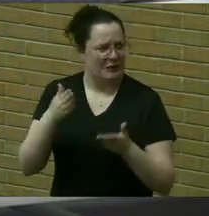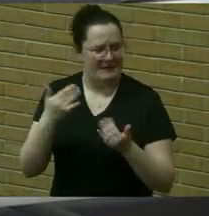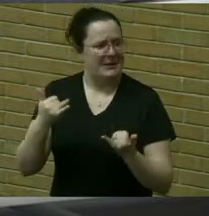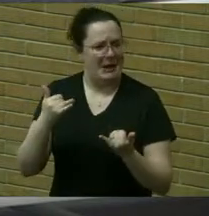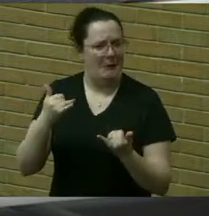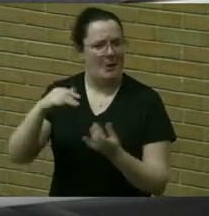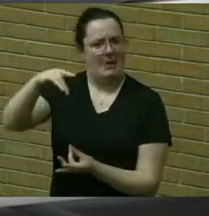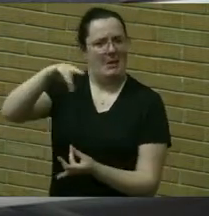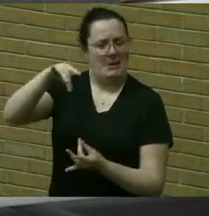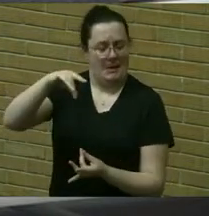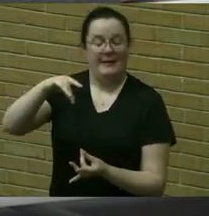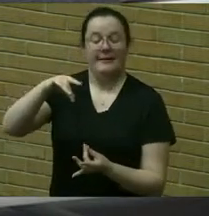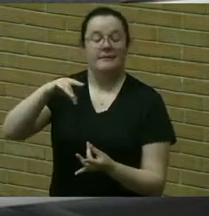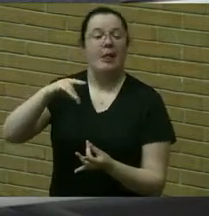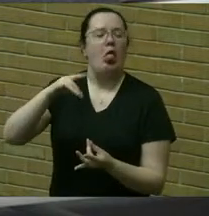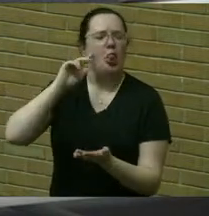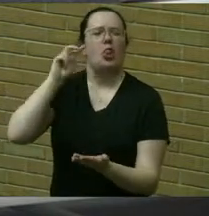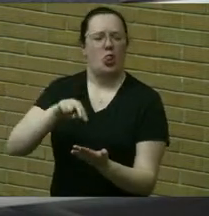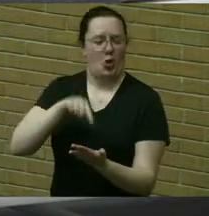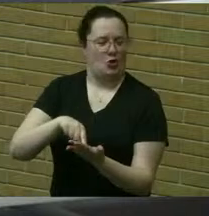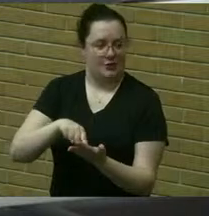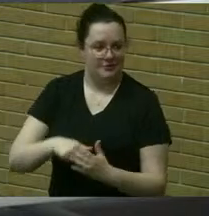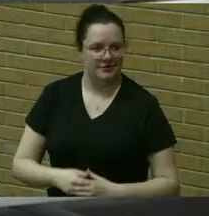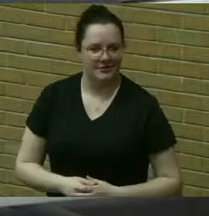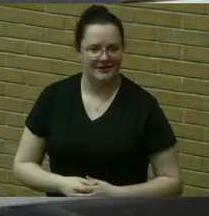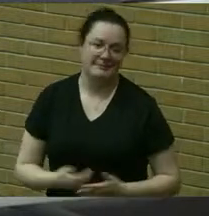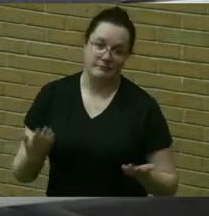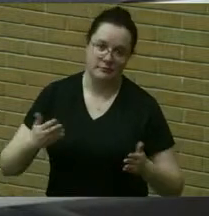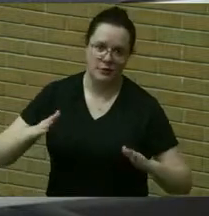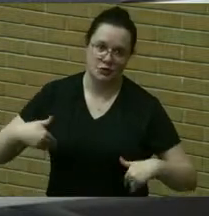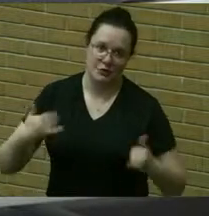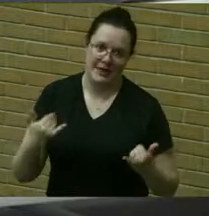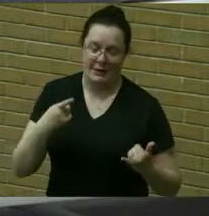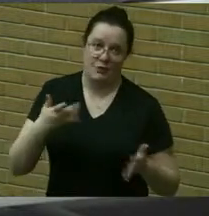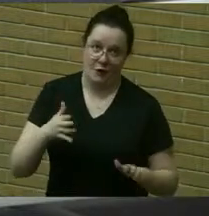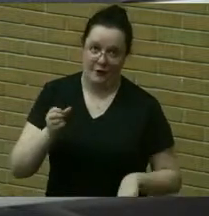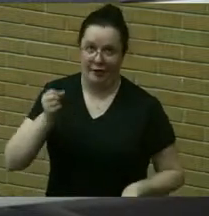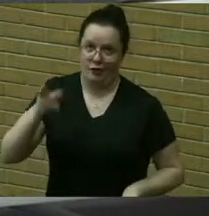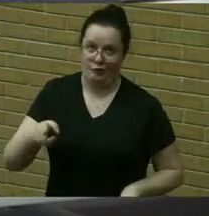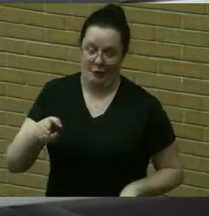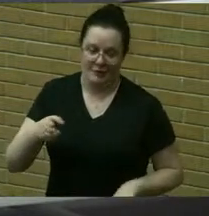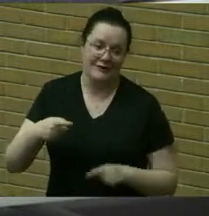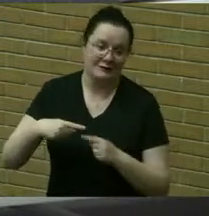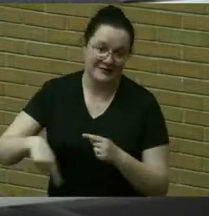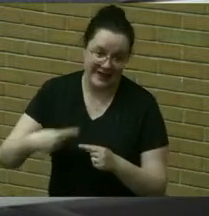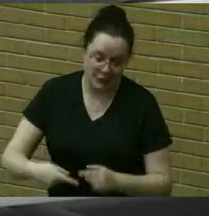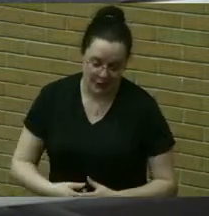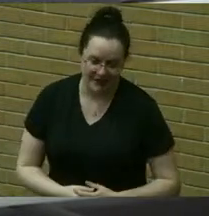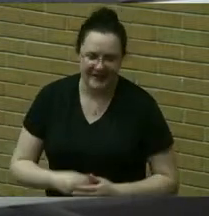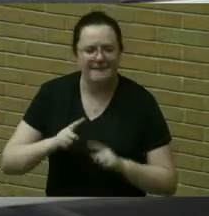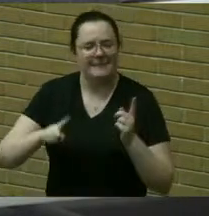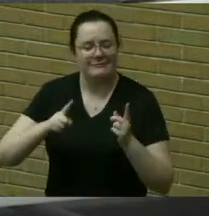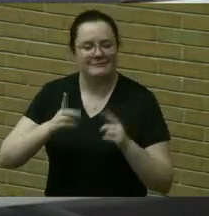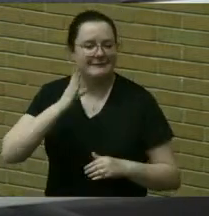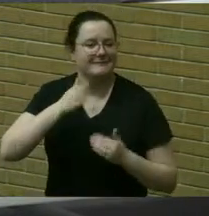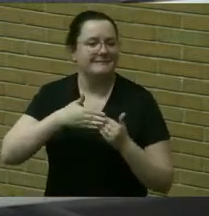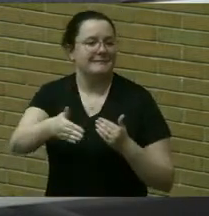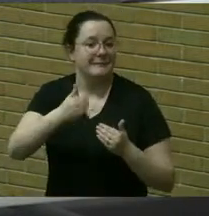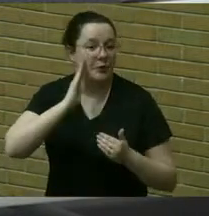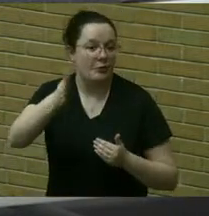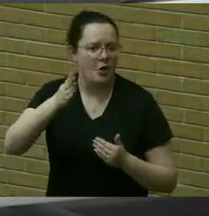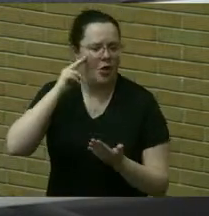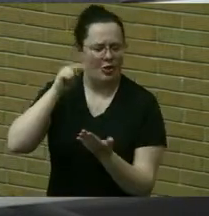um look at them it's too late now because you've already thrown them in the recycling but going forward make sure you look at those because